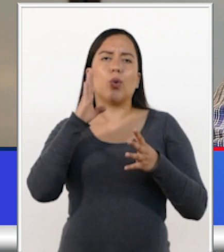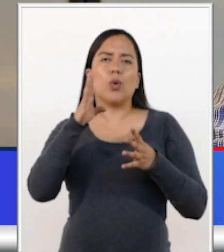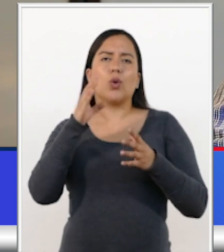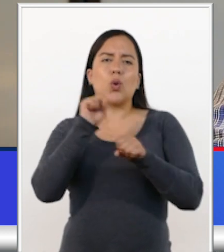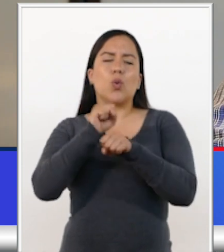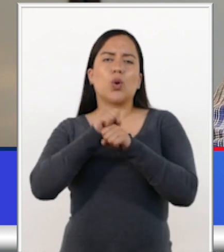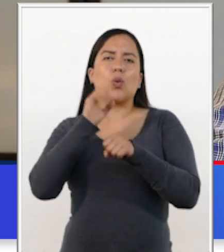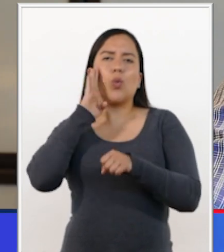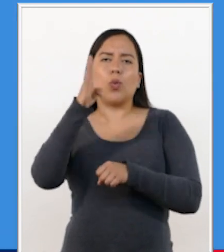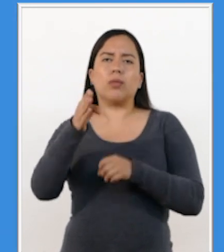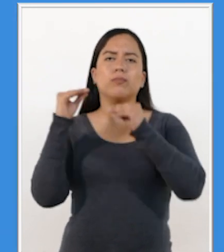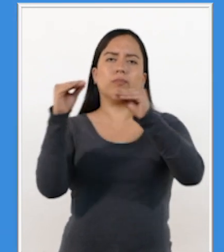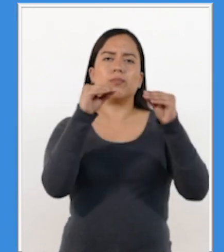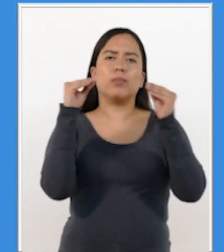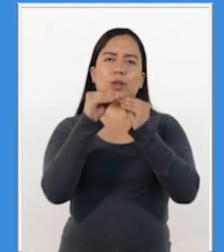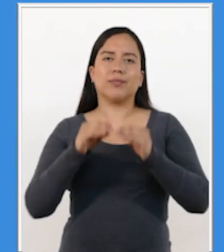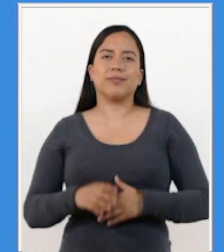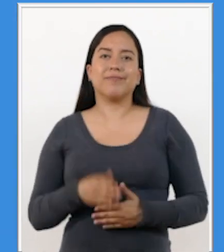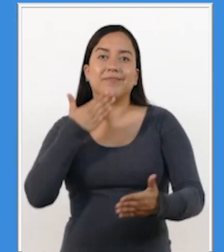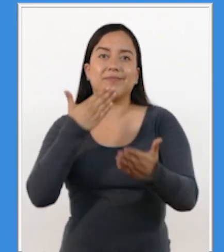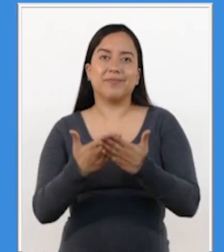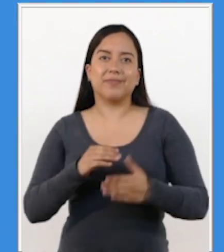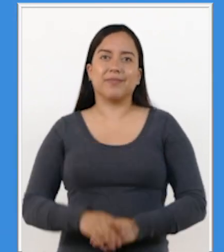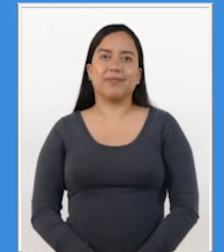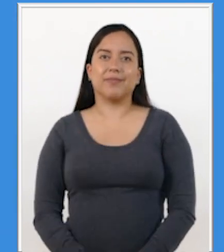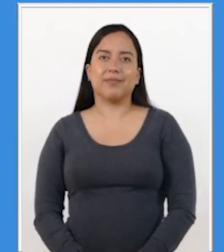efforts. Thank you. Thank Thank you. You